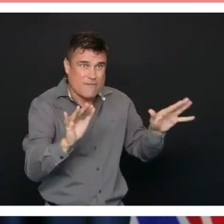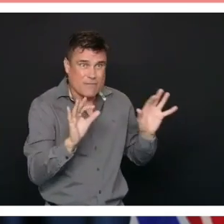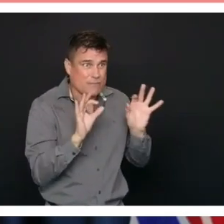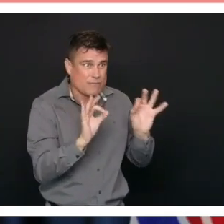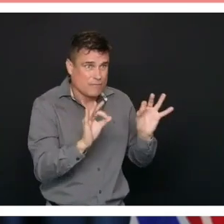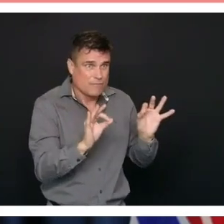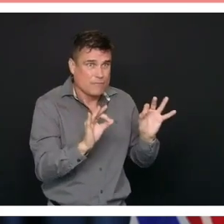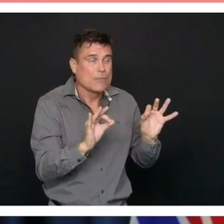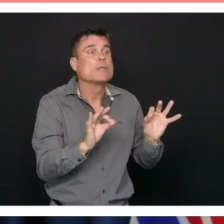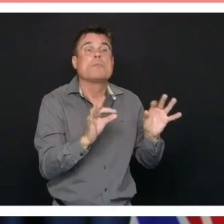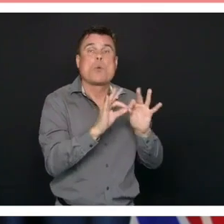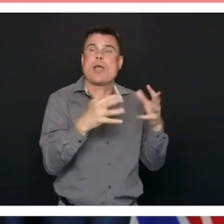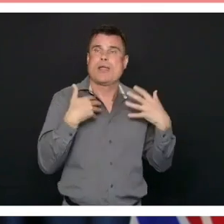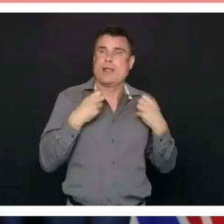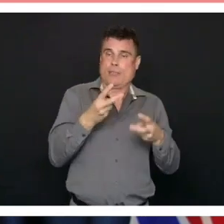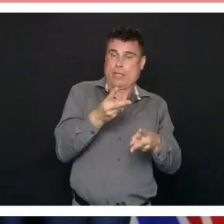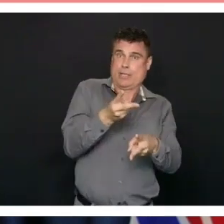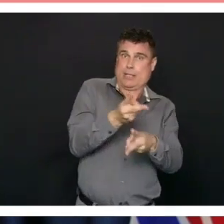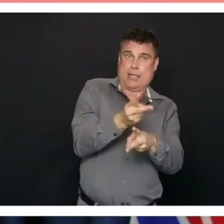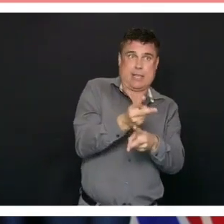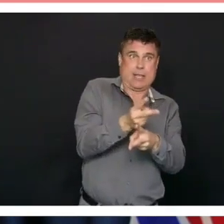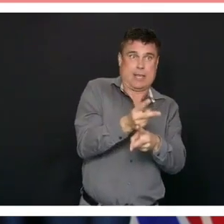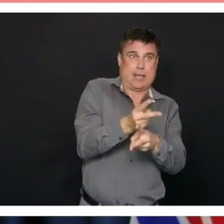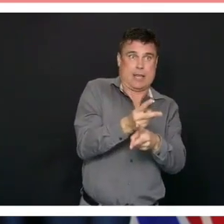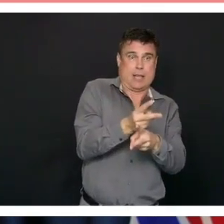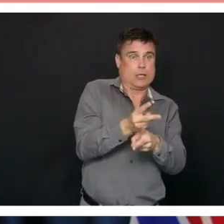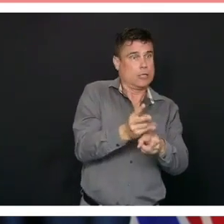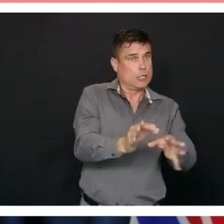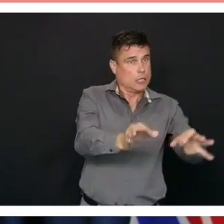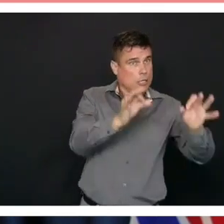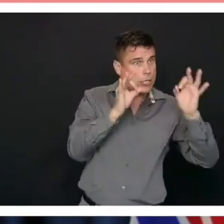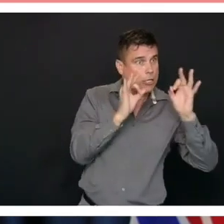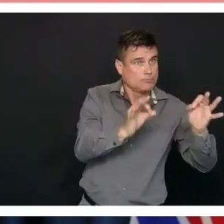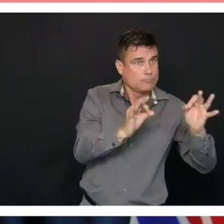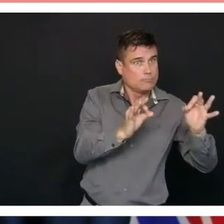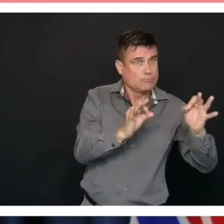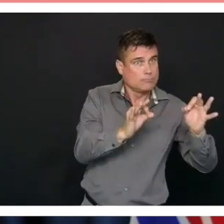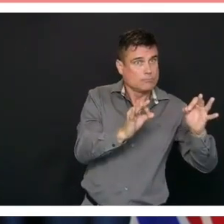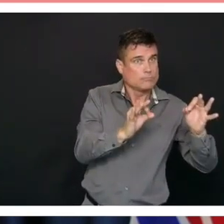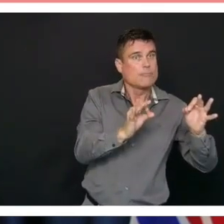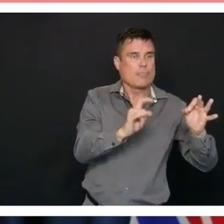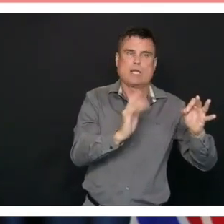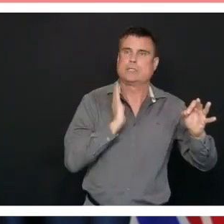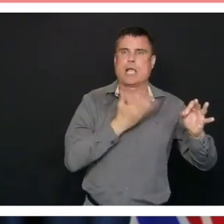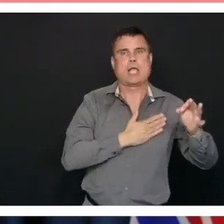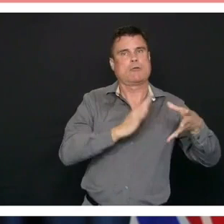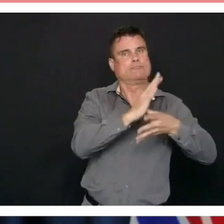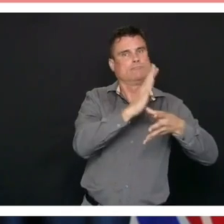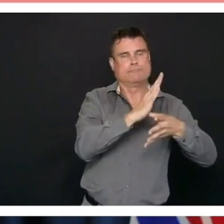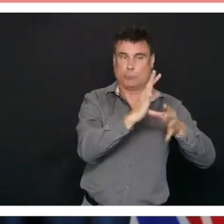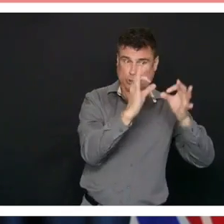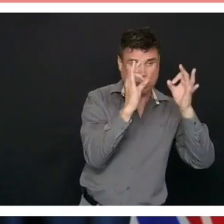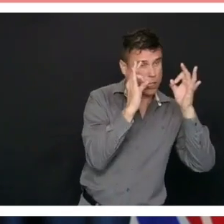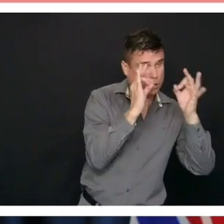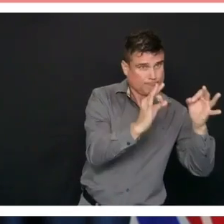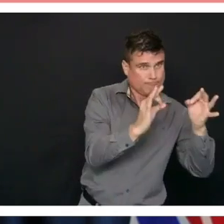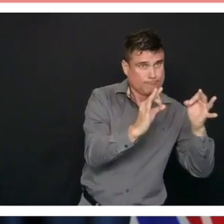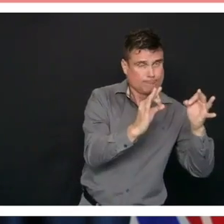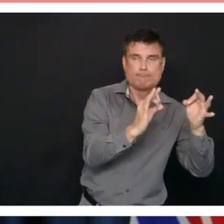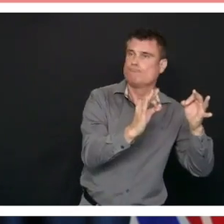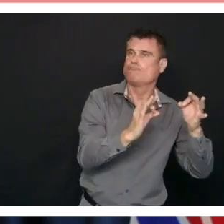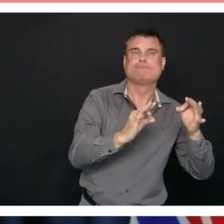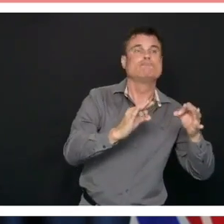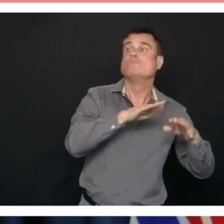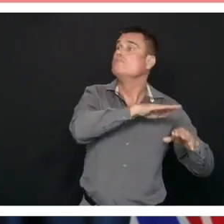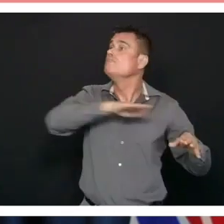us is the first order of business. Absolutely the right decision and this is absolutely the right response. Our next question comes from